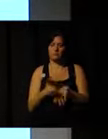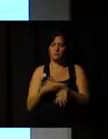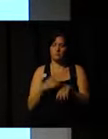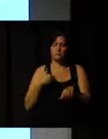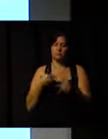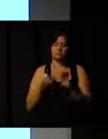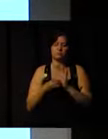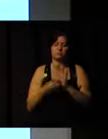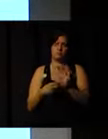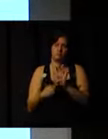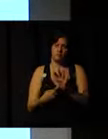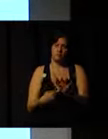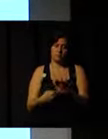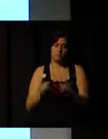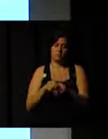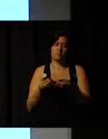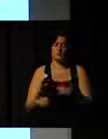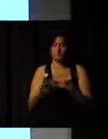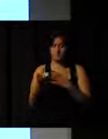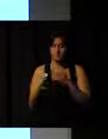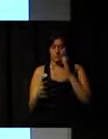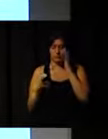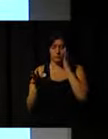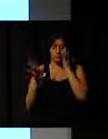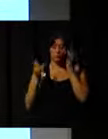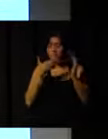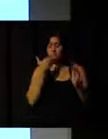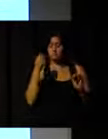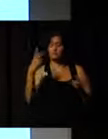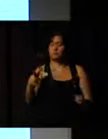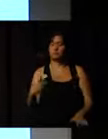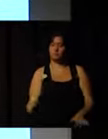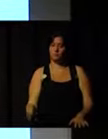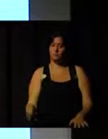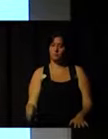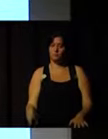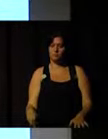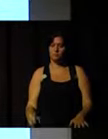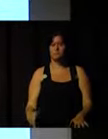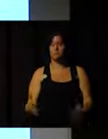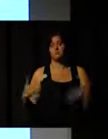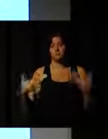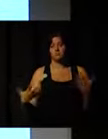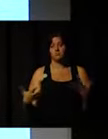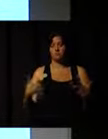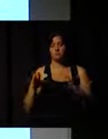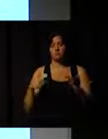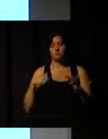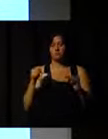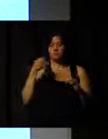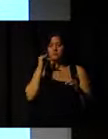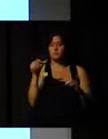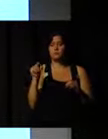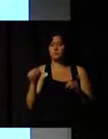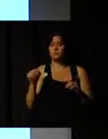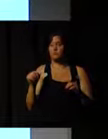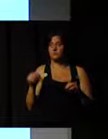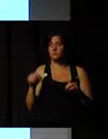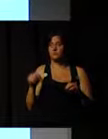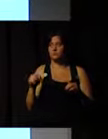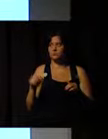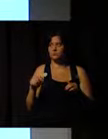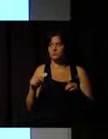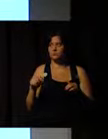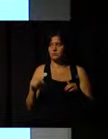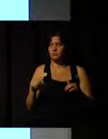providing. Because, perhaps, it could be better for you. And, we can avoid what we call over-qualification.